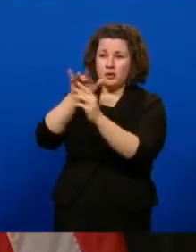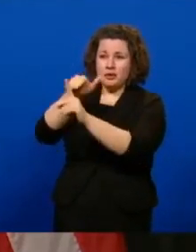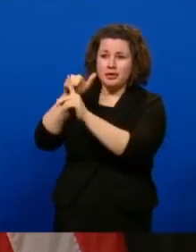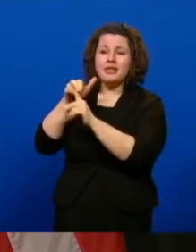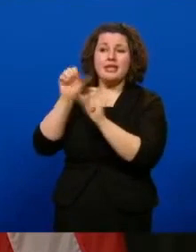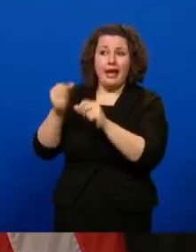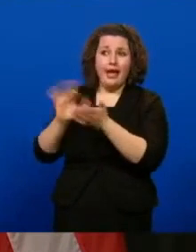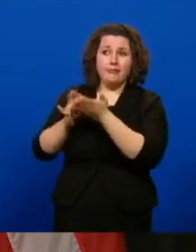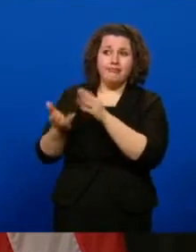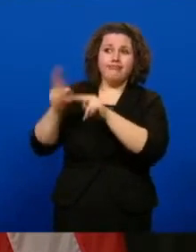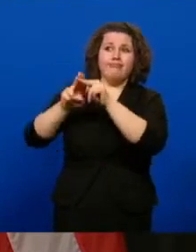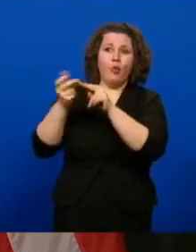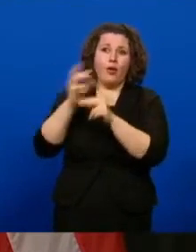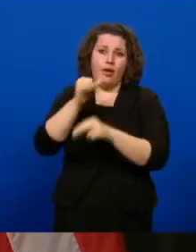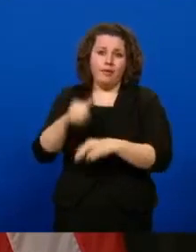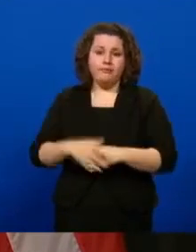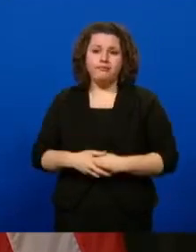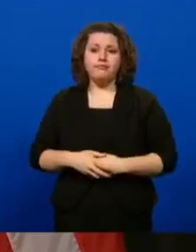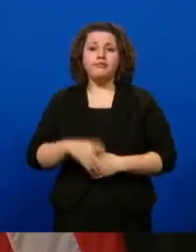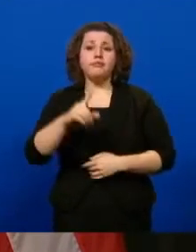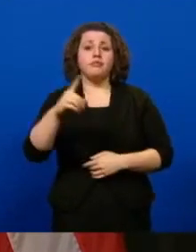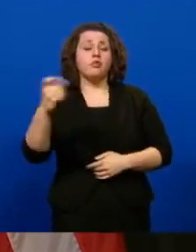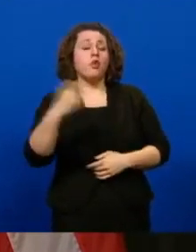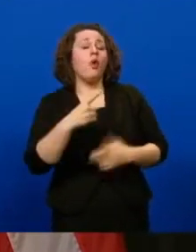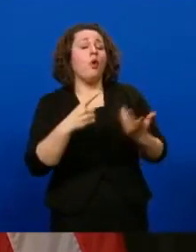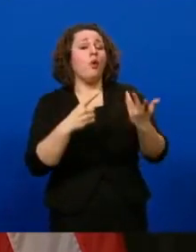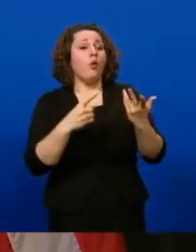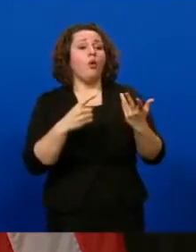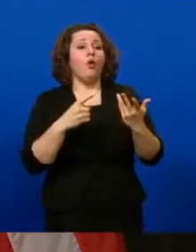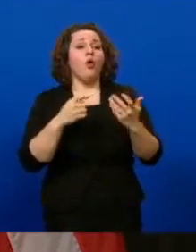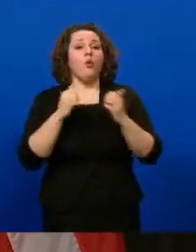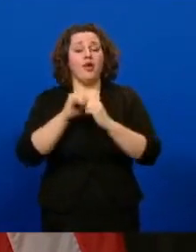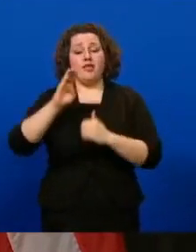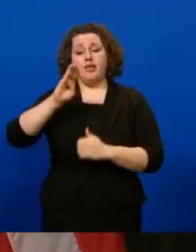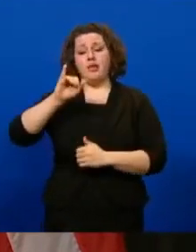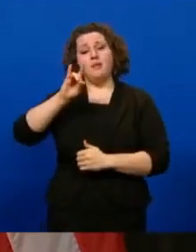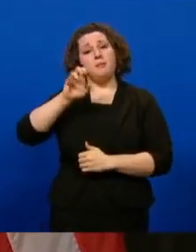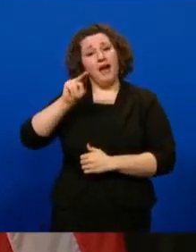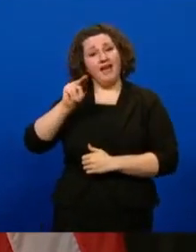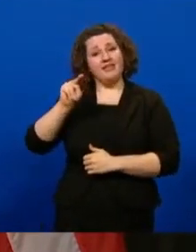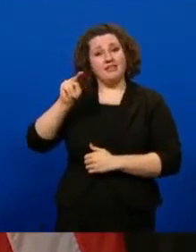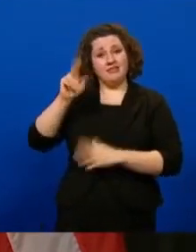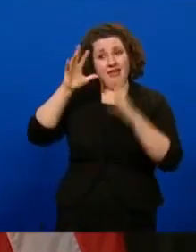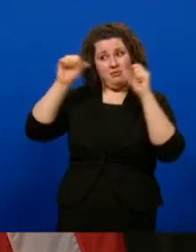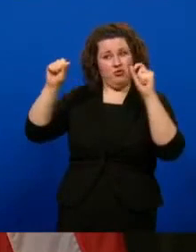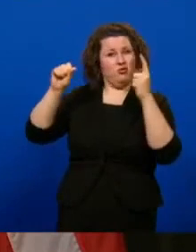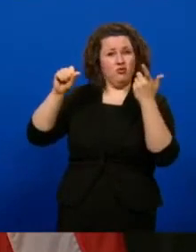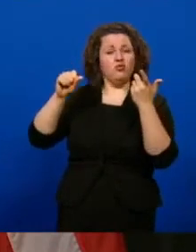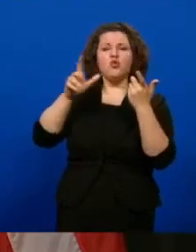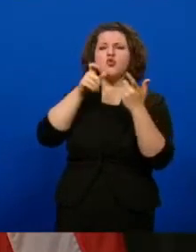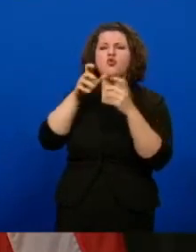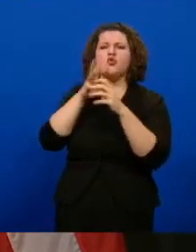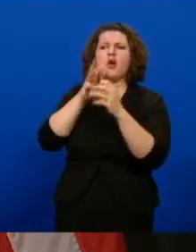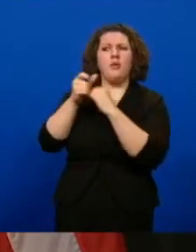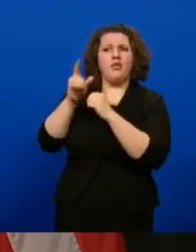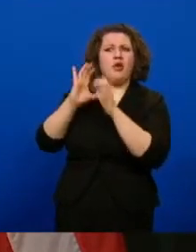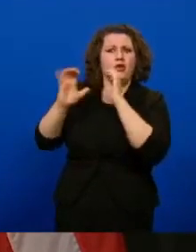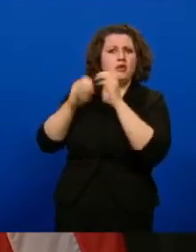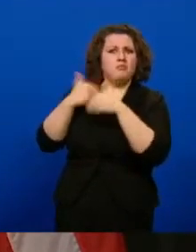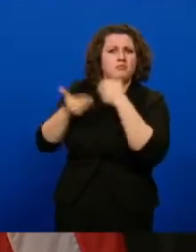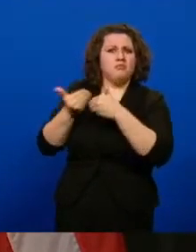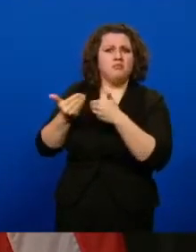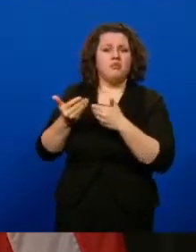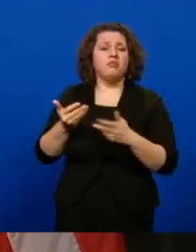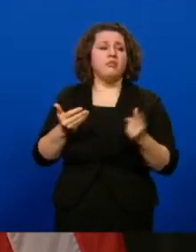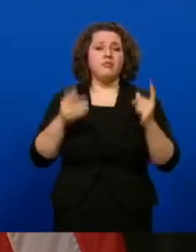that bumped up. Quick follow-up to that, how have your conversations with the Biden administration gone? Who have you spoken with? Have you spoken with the president? staff, they've been on the,